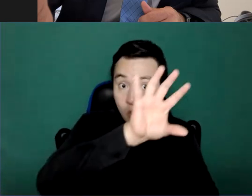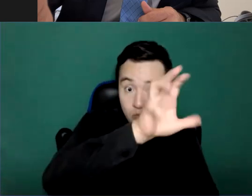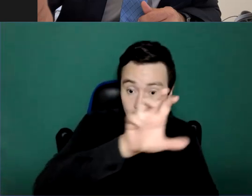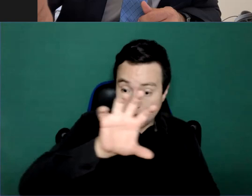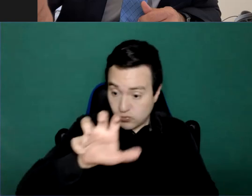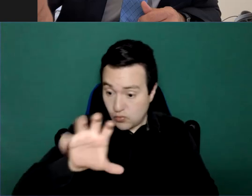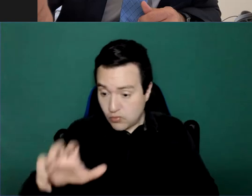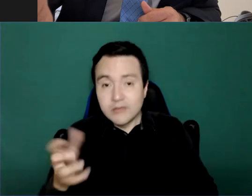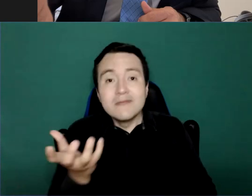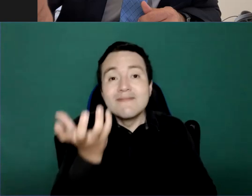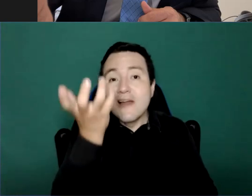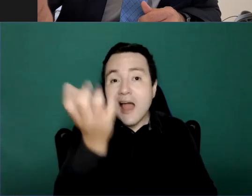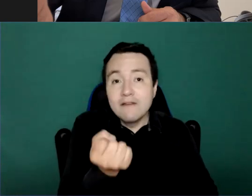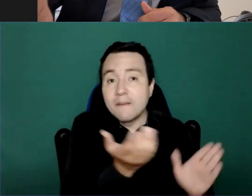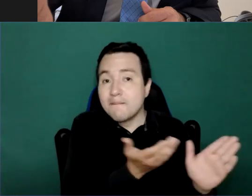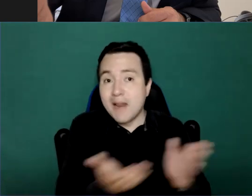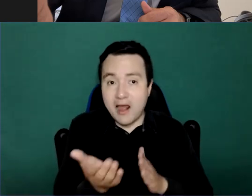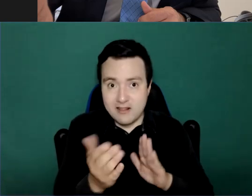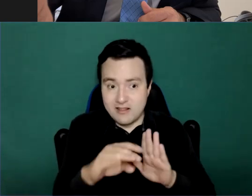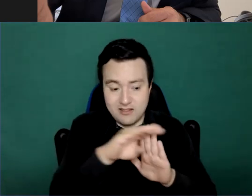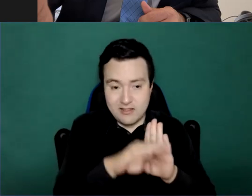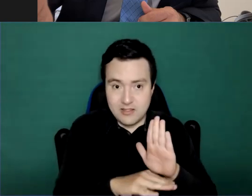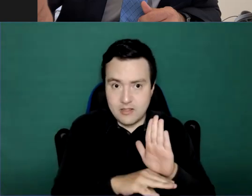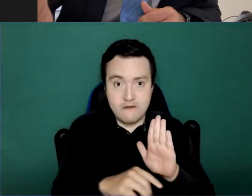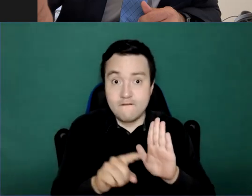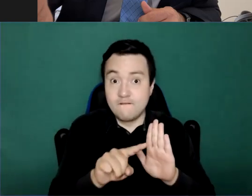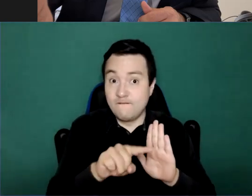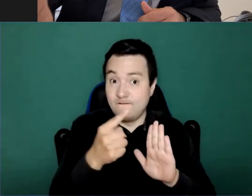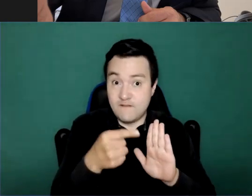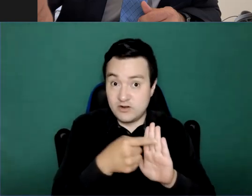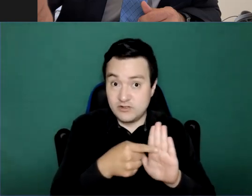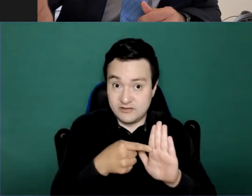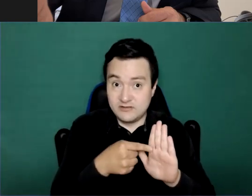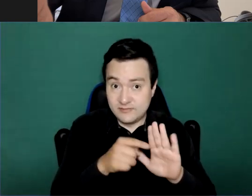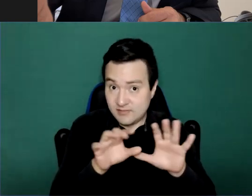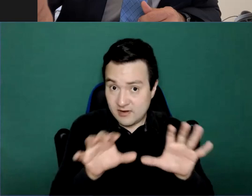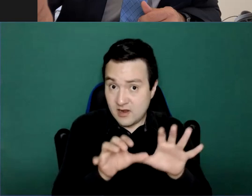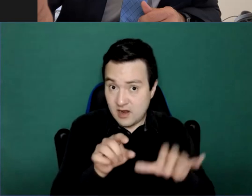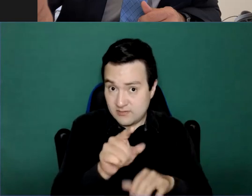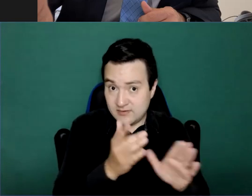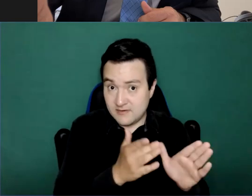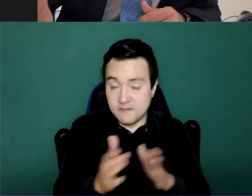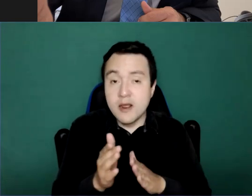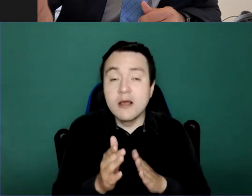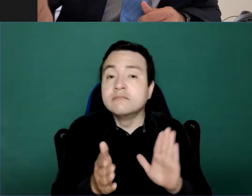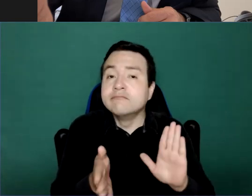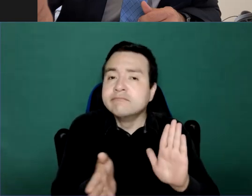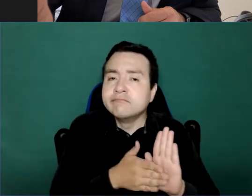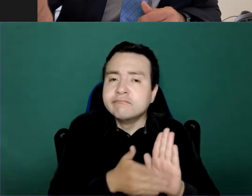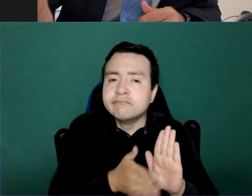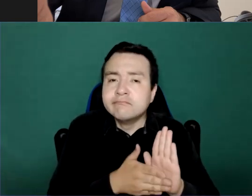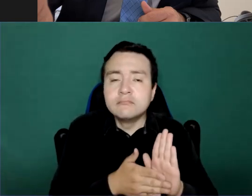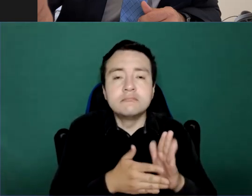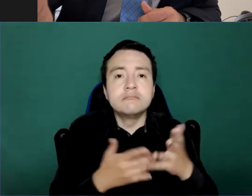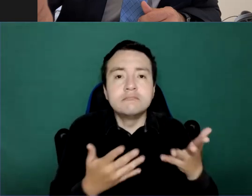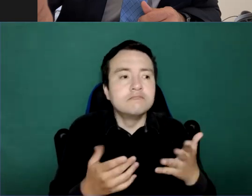of the COVID-19 and the need for action in mental health is to apply a whole society approach to promote, protect,